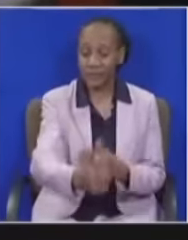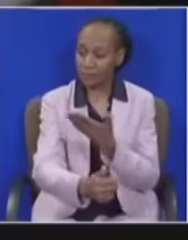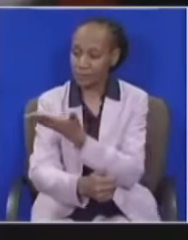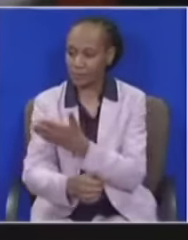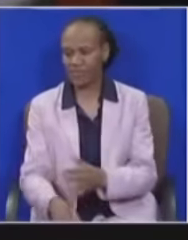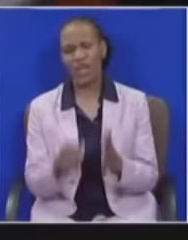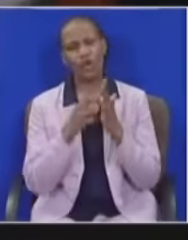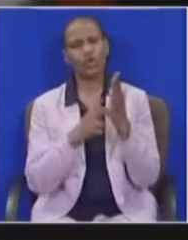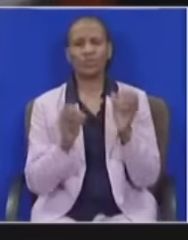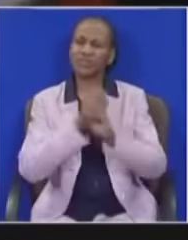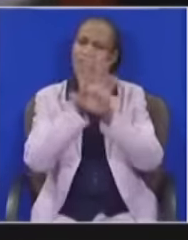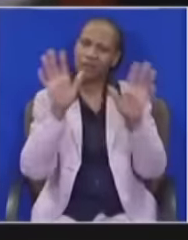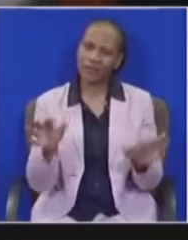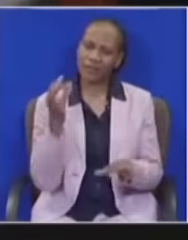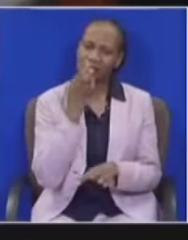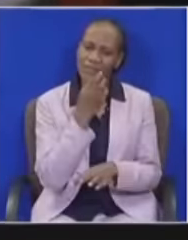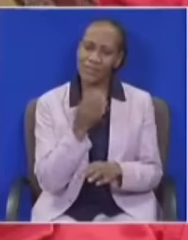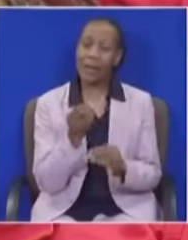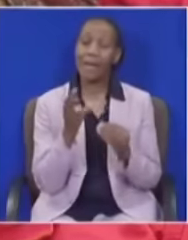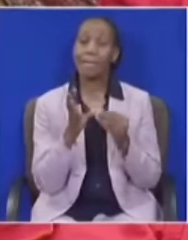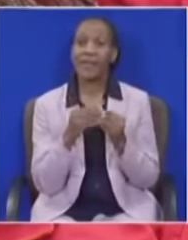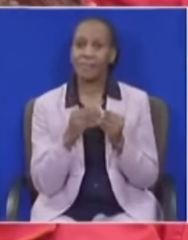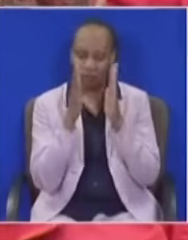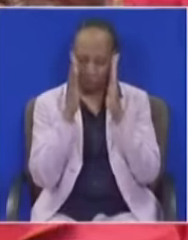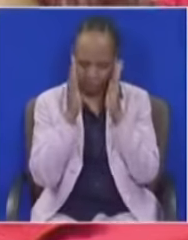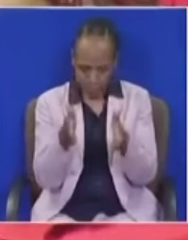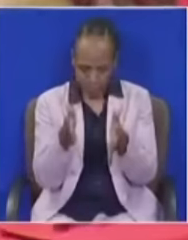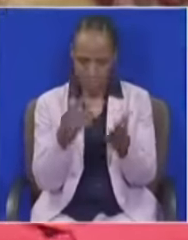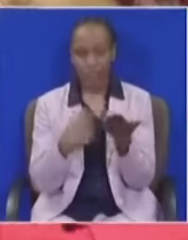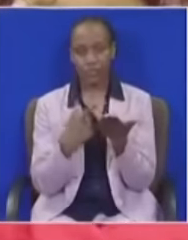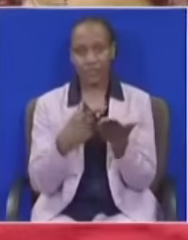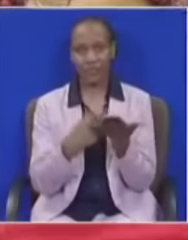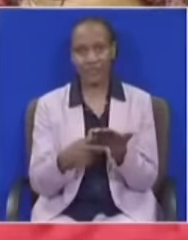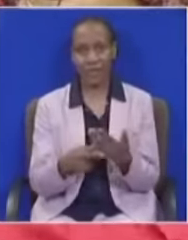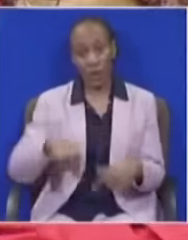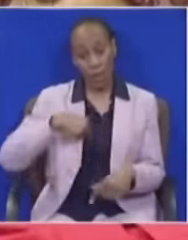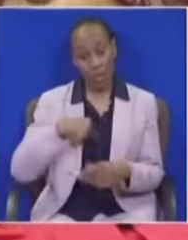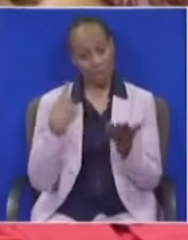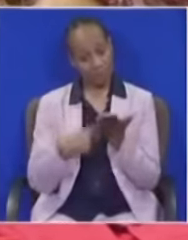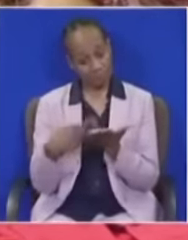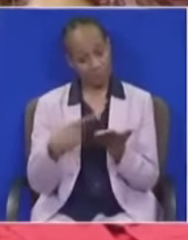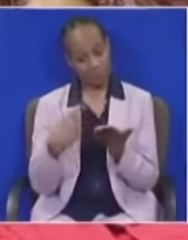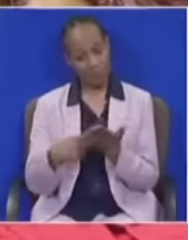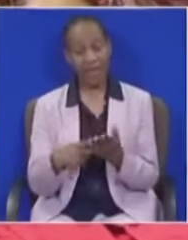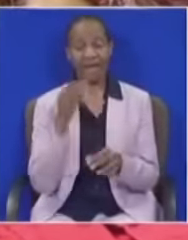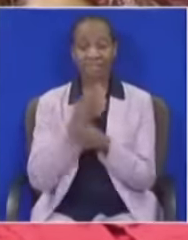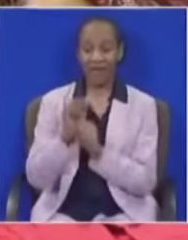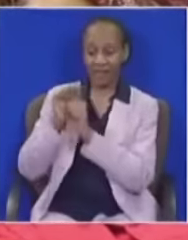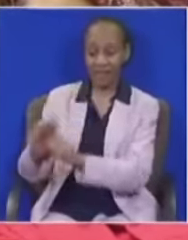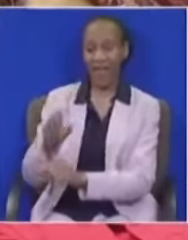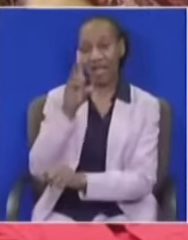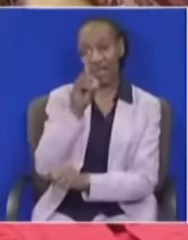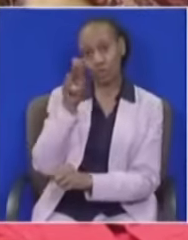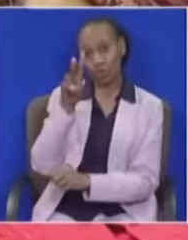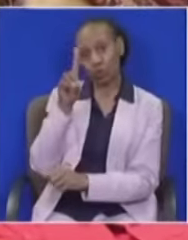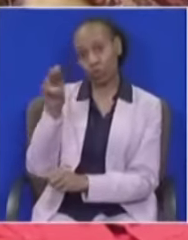rules are clear that members must stick to the topic of debate. Stata Ngotata, Gatu Tuzani Zura, Namshaji,